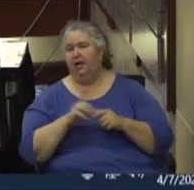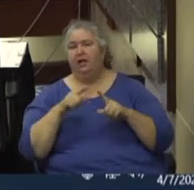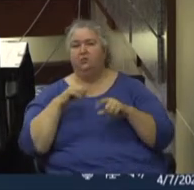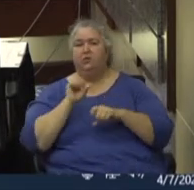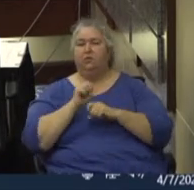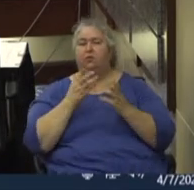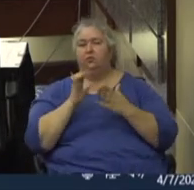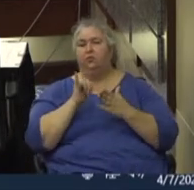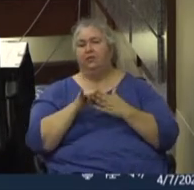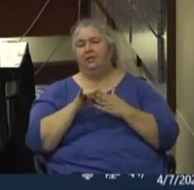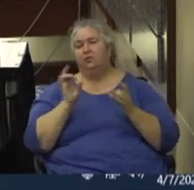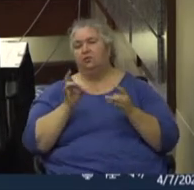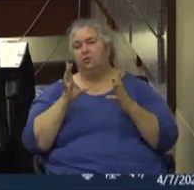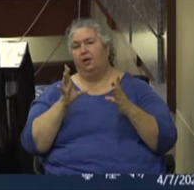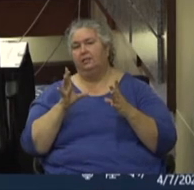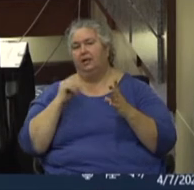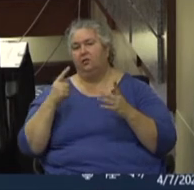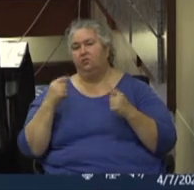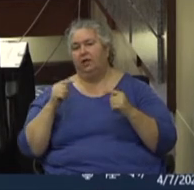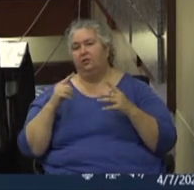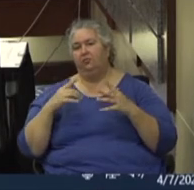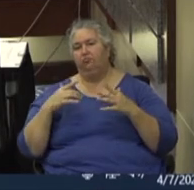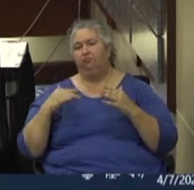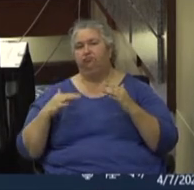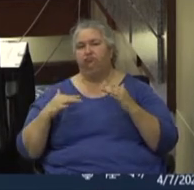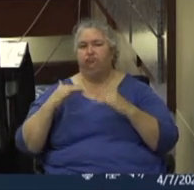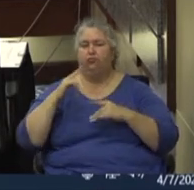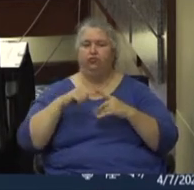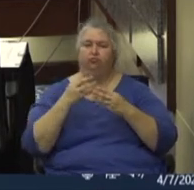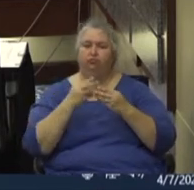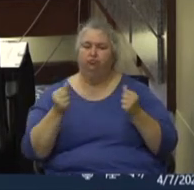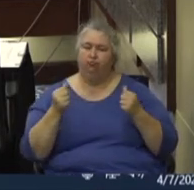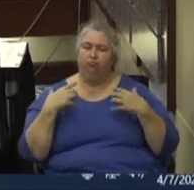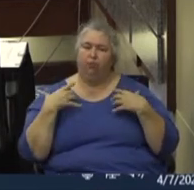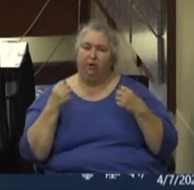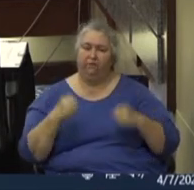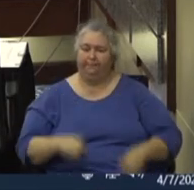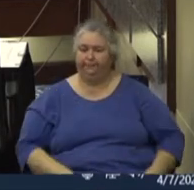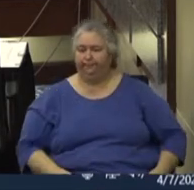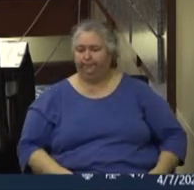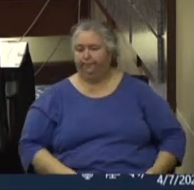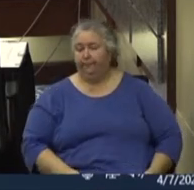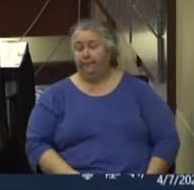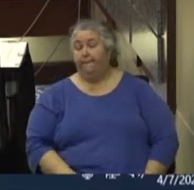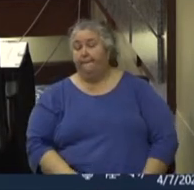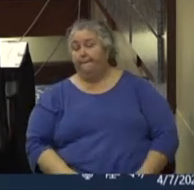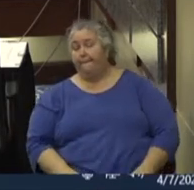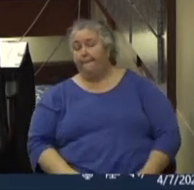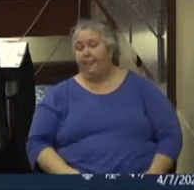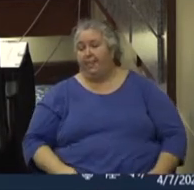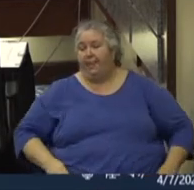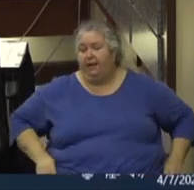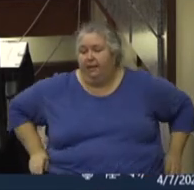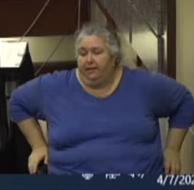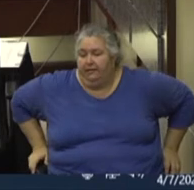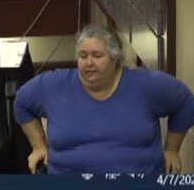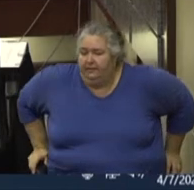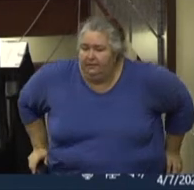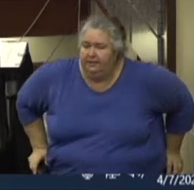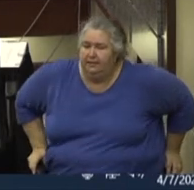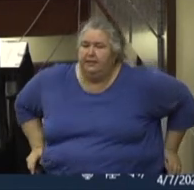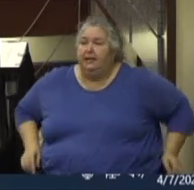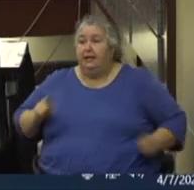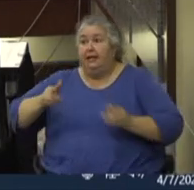the crisis and towards recovery. The ability for, you know, he asked, we say yes.